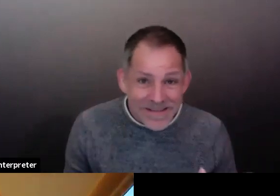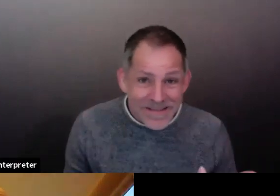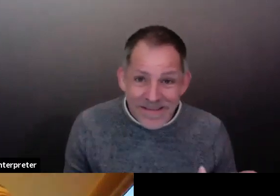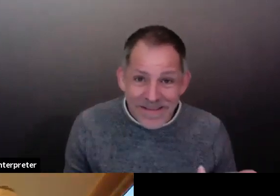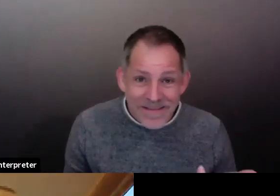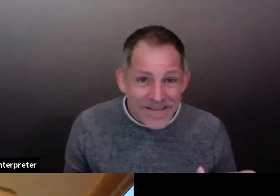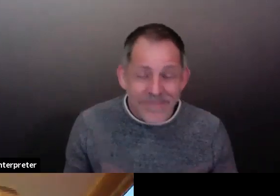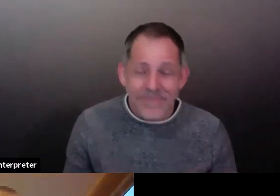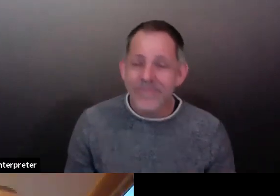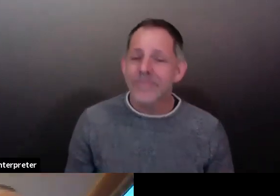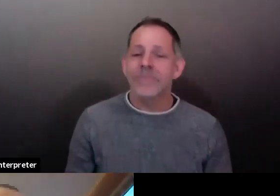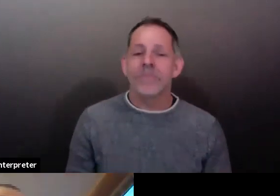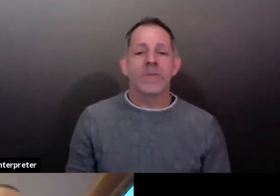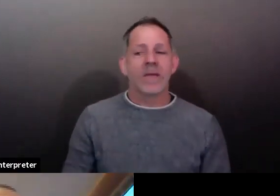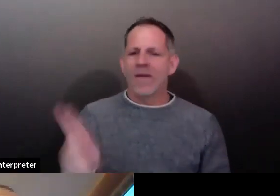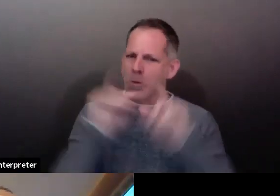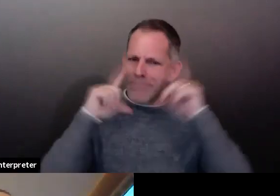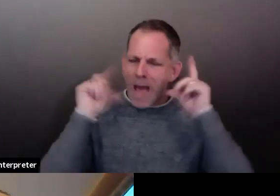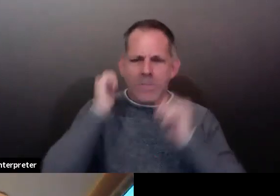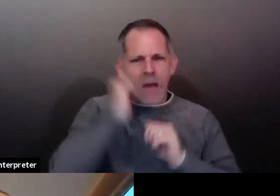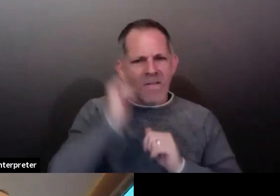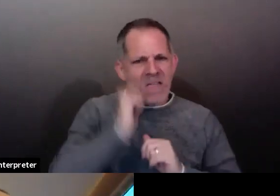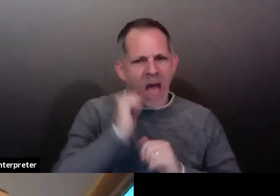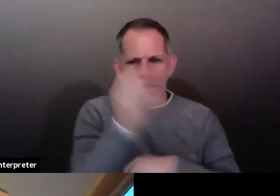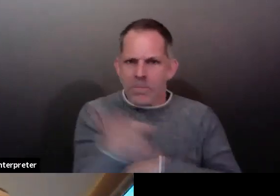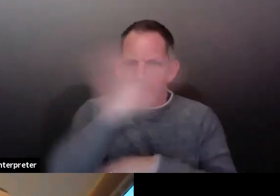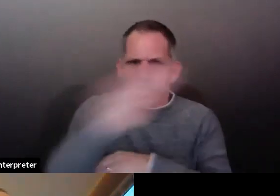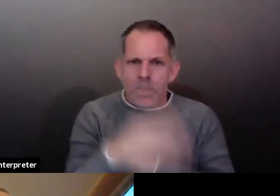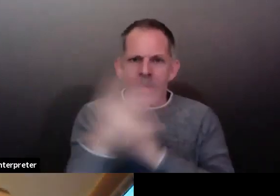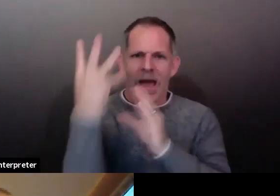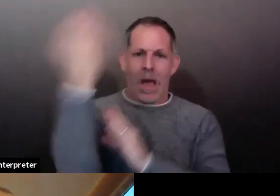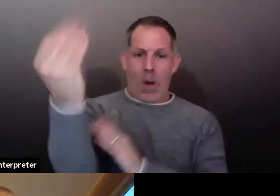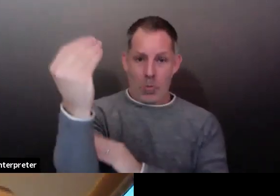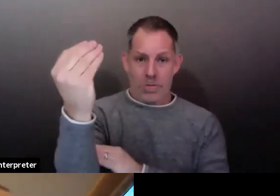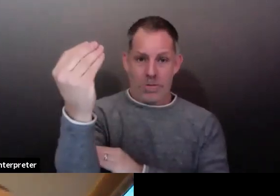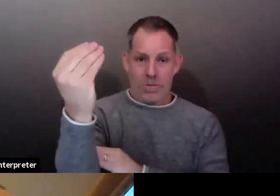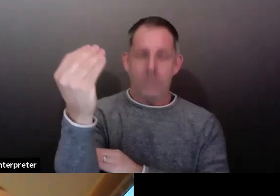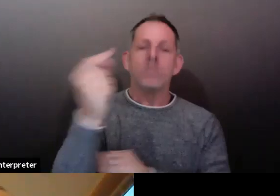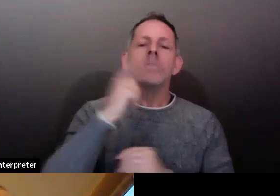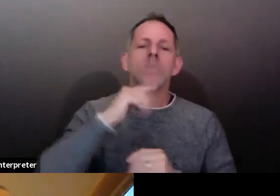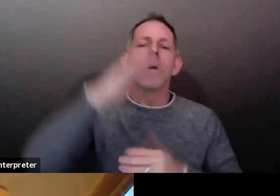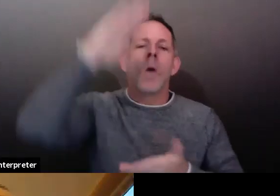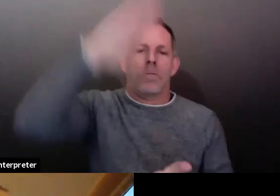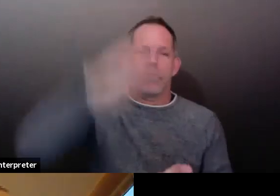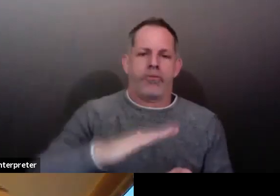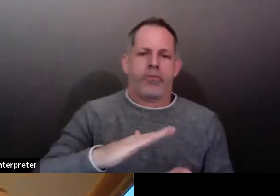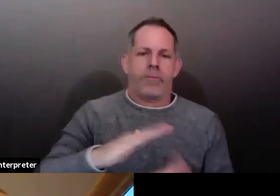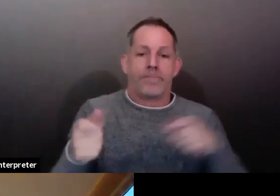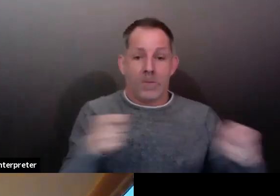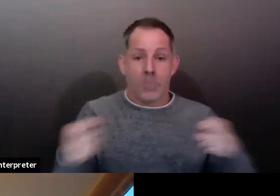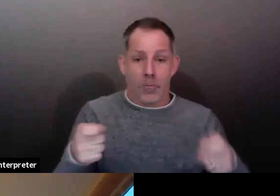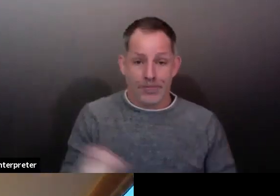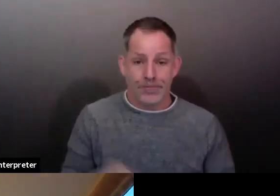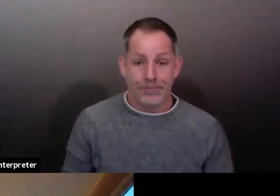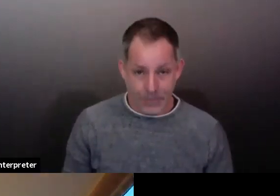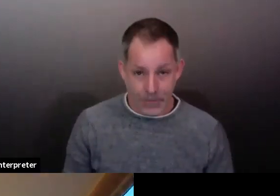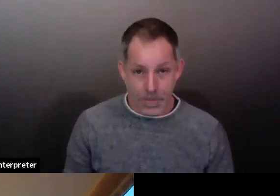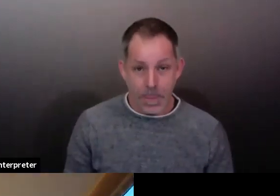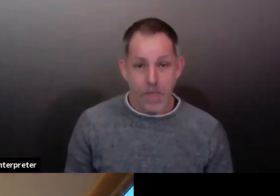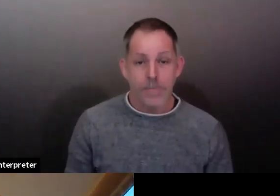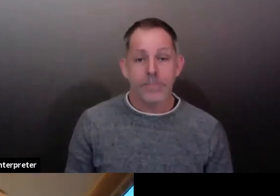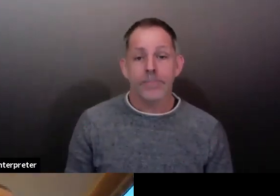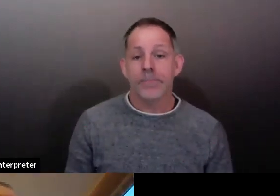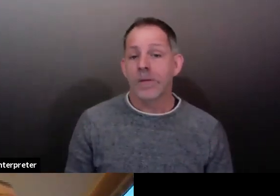or not used correctly. So again, if you're getting together with people who are not out of your household, whether it's in your